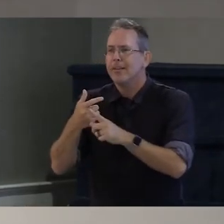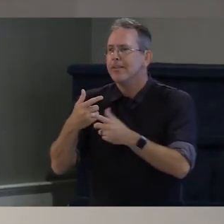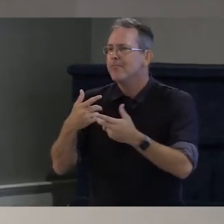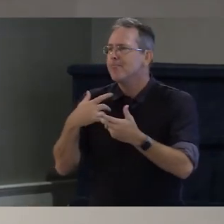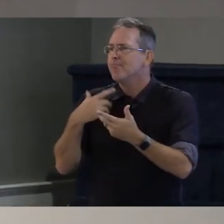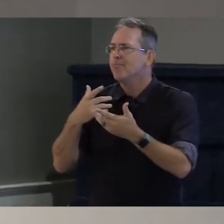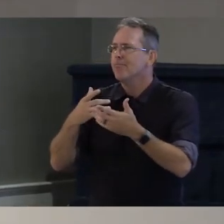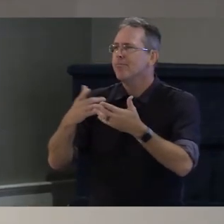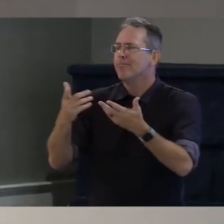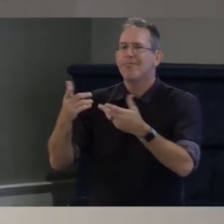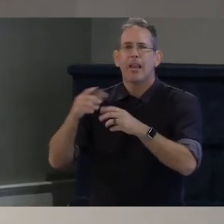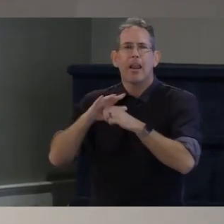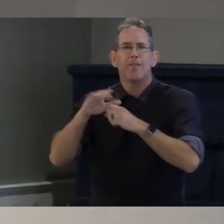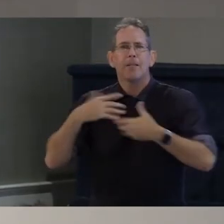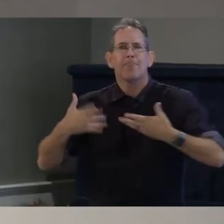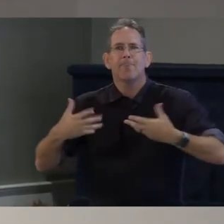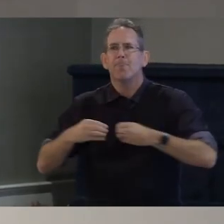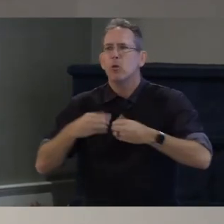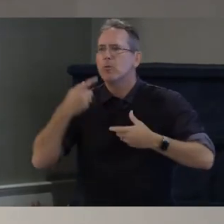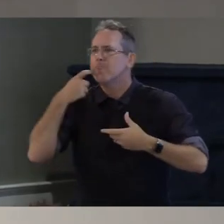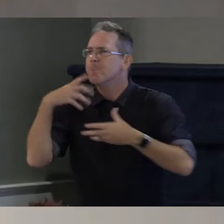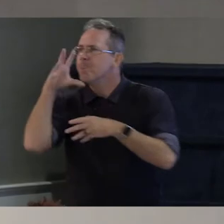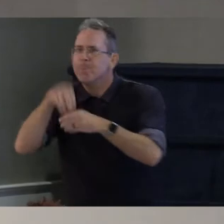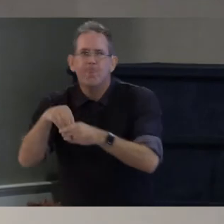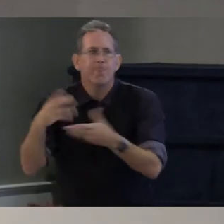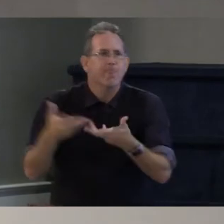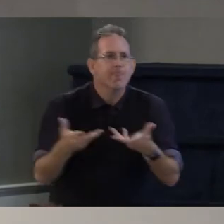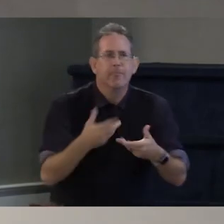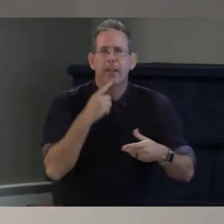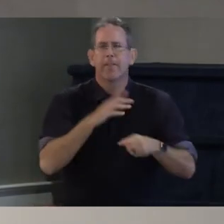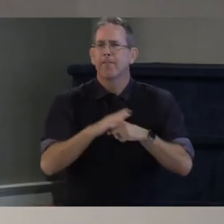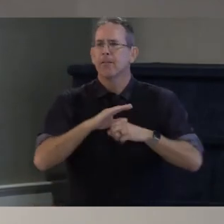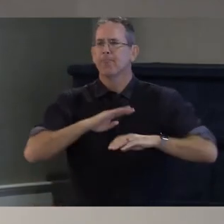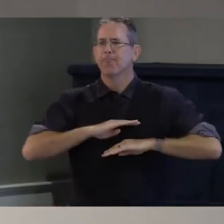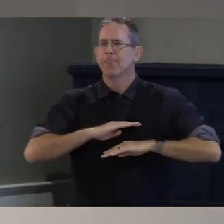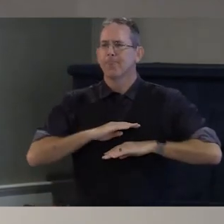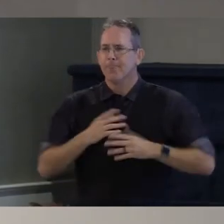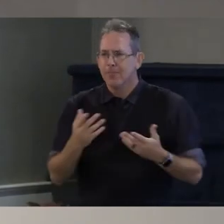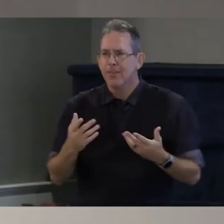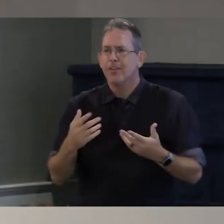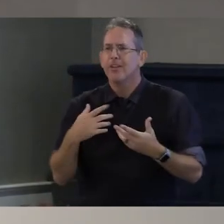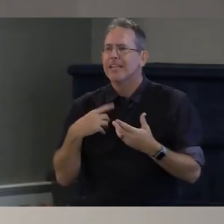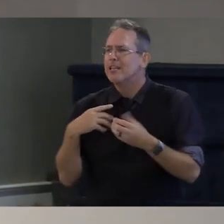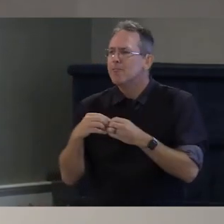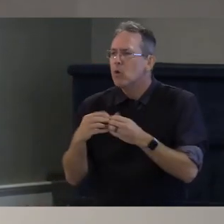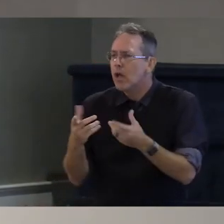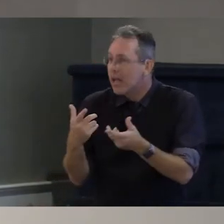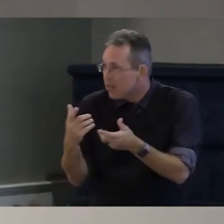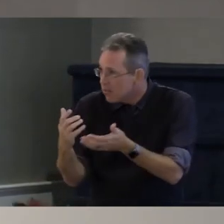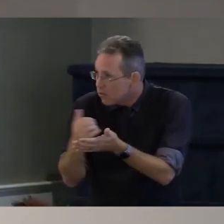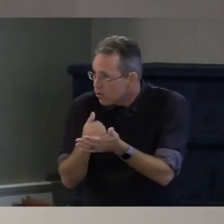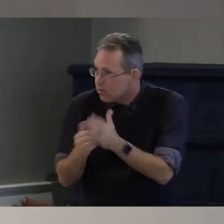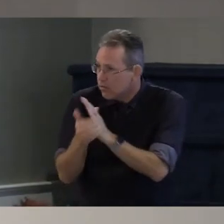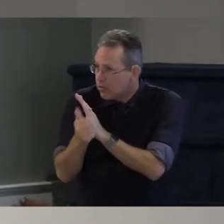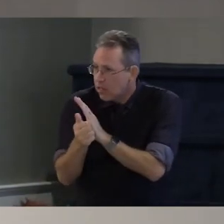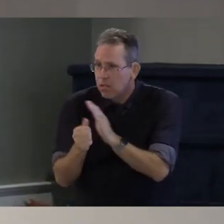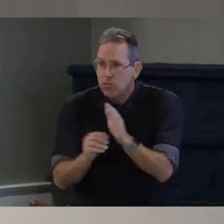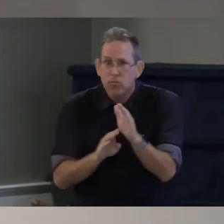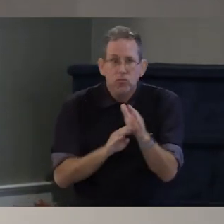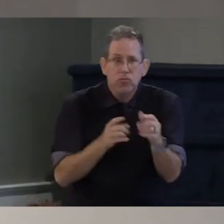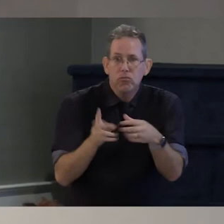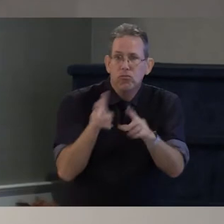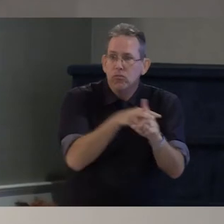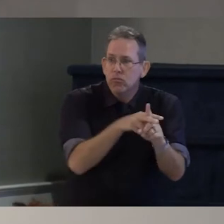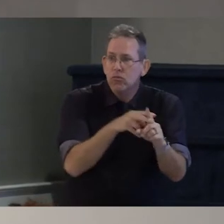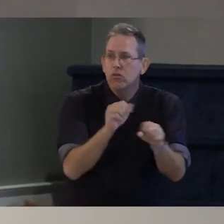have purposeful service and while doing so earning not only hard skills but access to educational